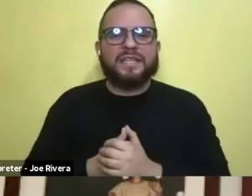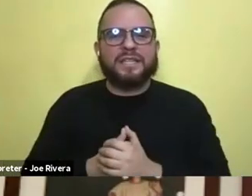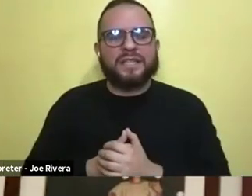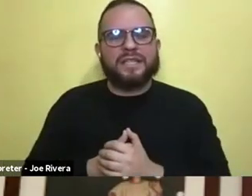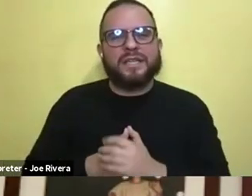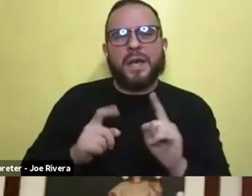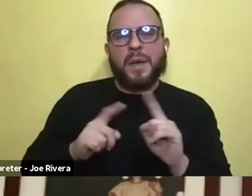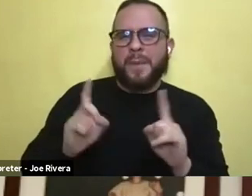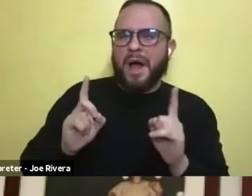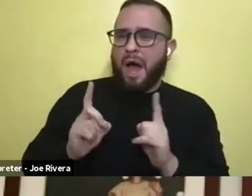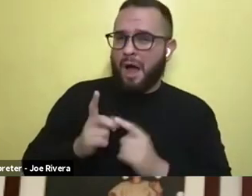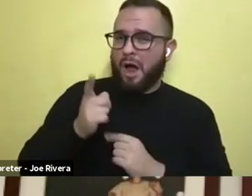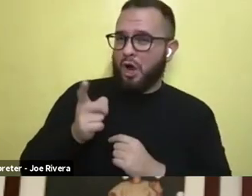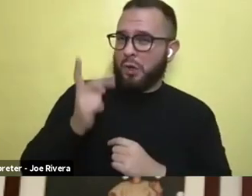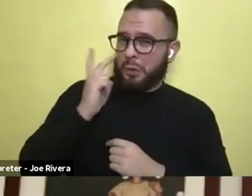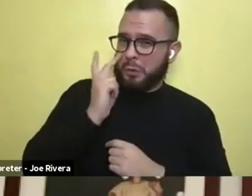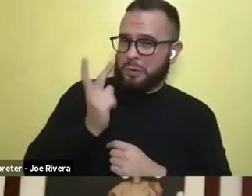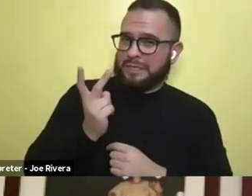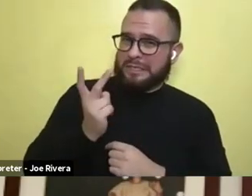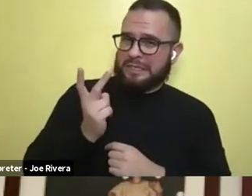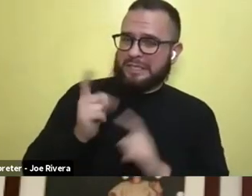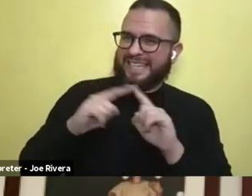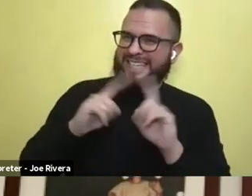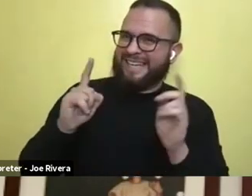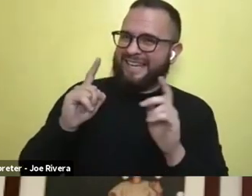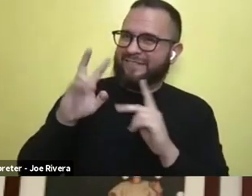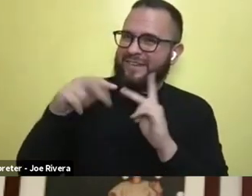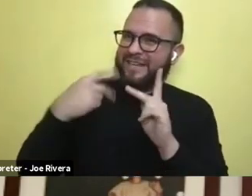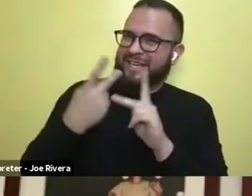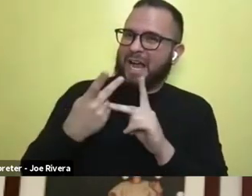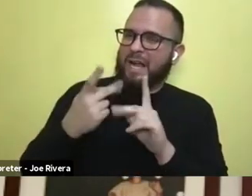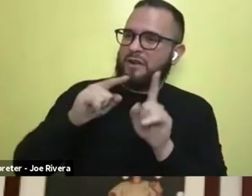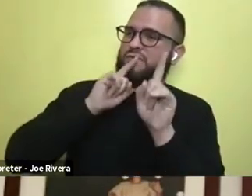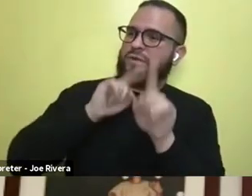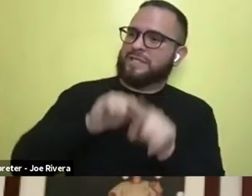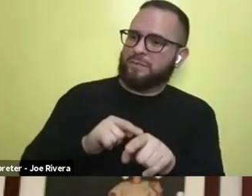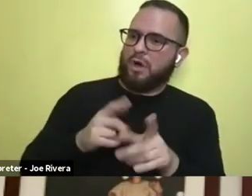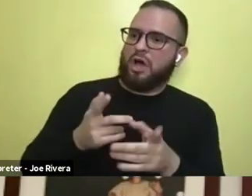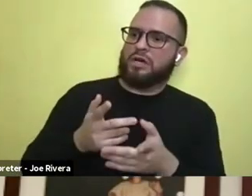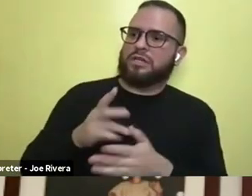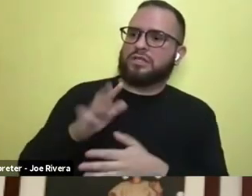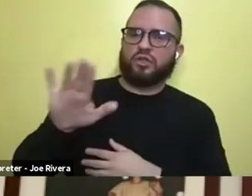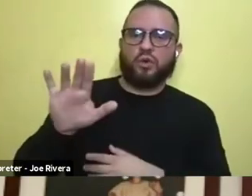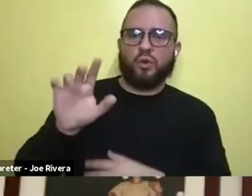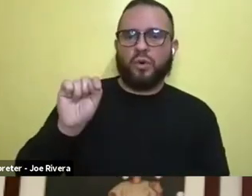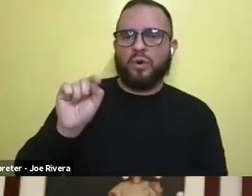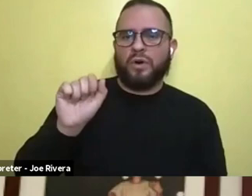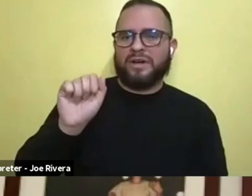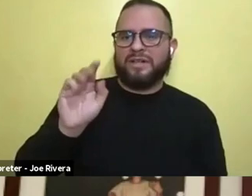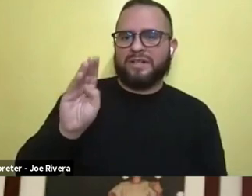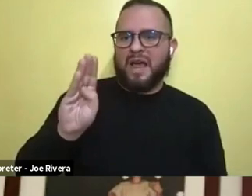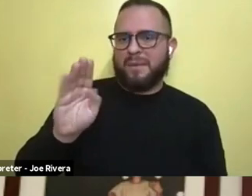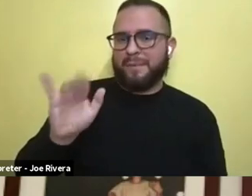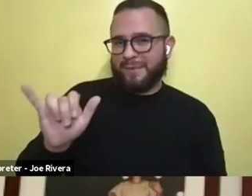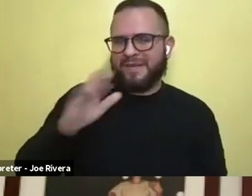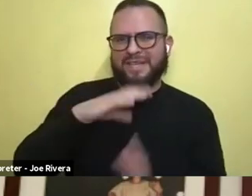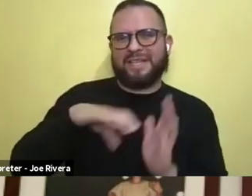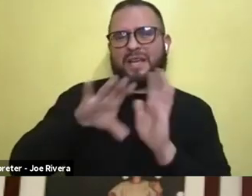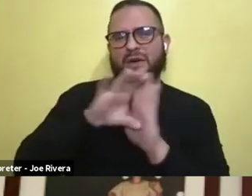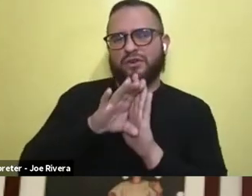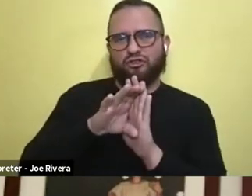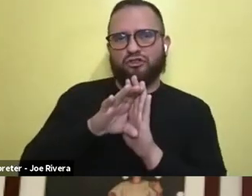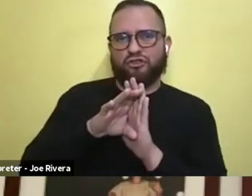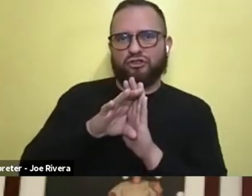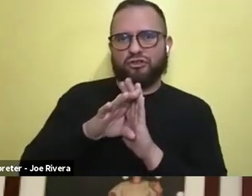but are, are you seeing a different kind of response, um, to your, to your tabby character versus, you know, some of your other